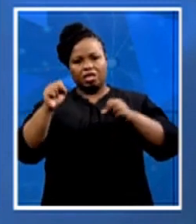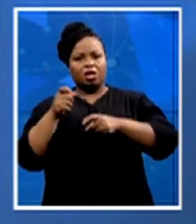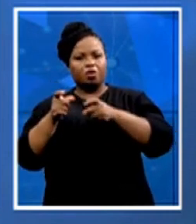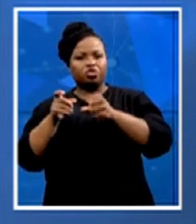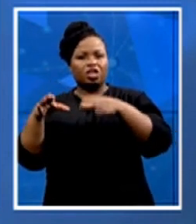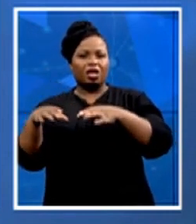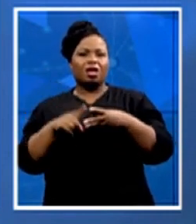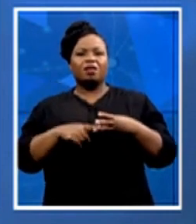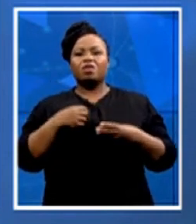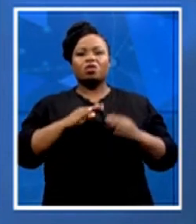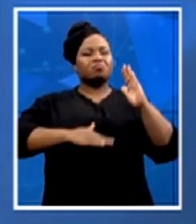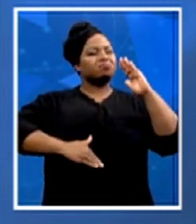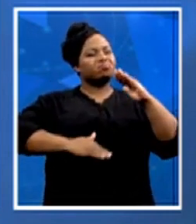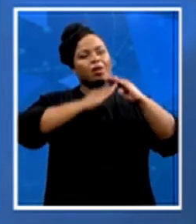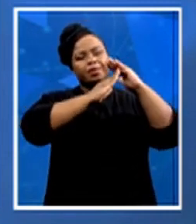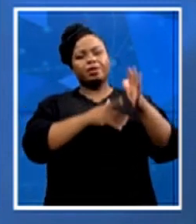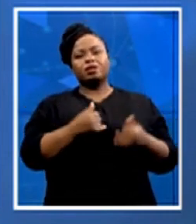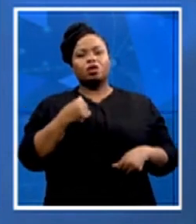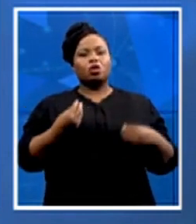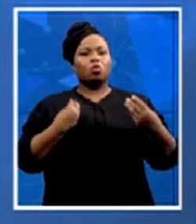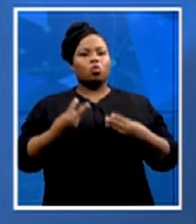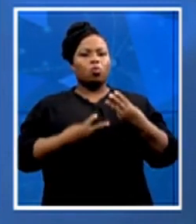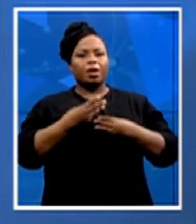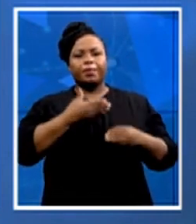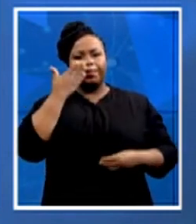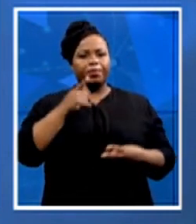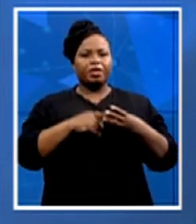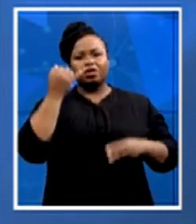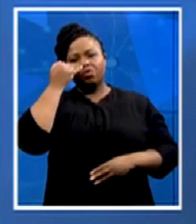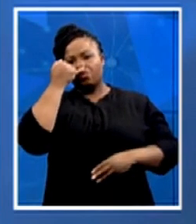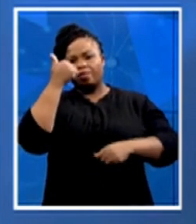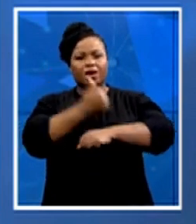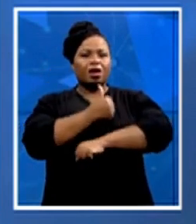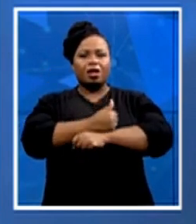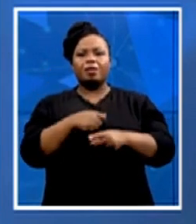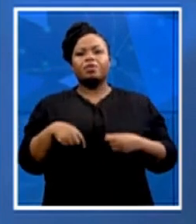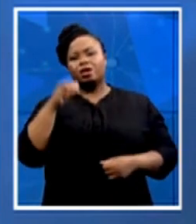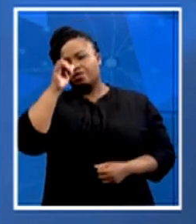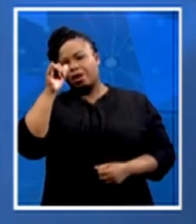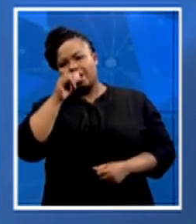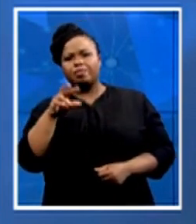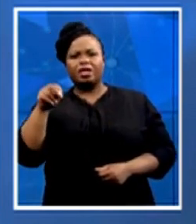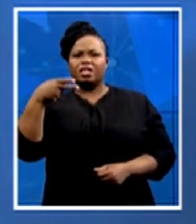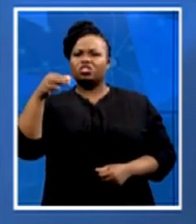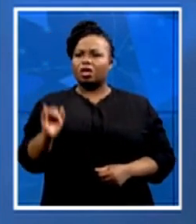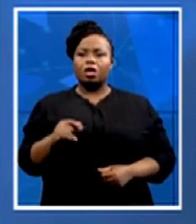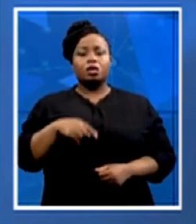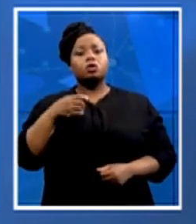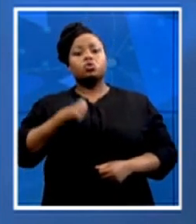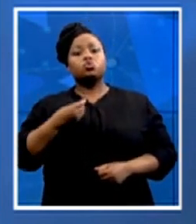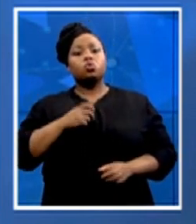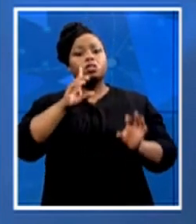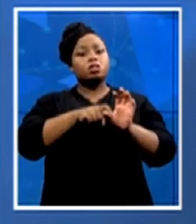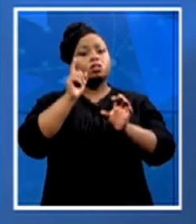high crime rates, drug abuse, NHI, etc. They need to be visible in finding and driving solutions to these issues